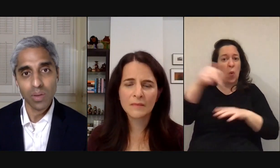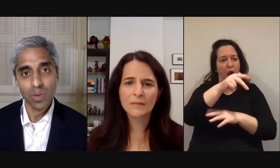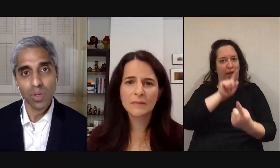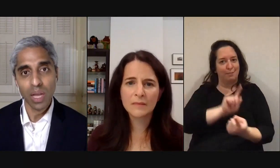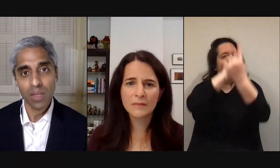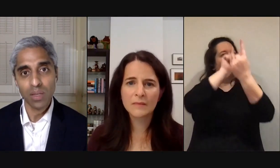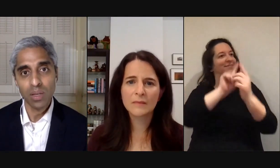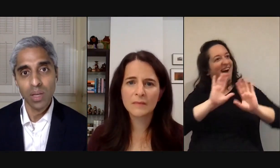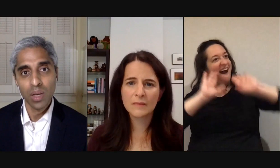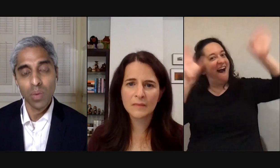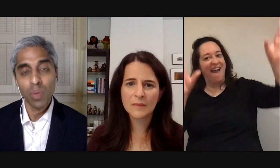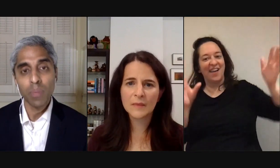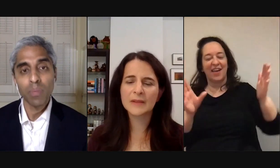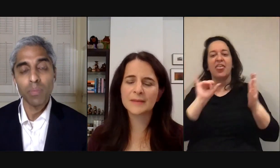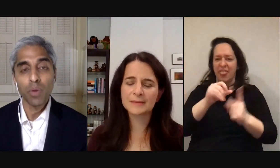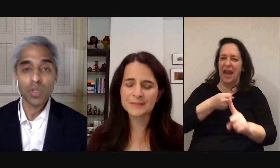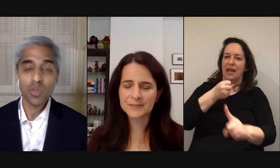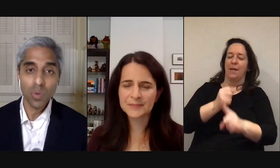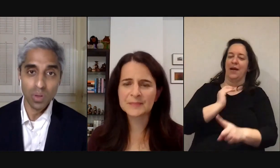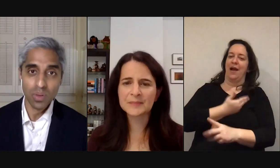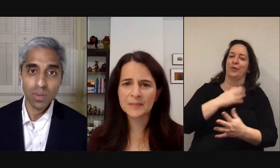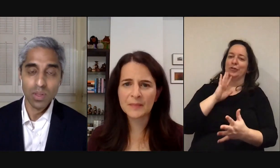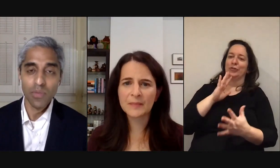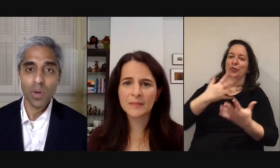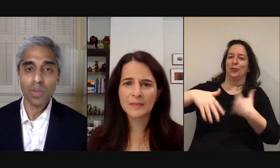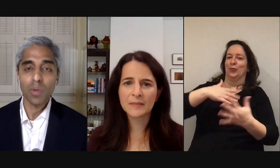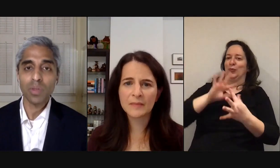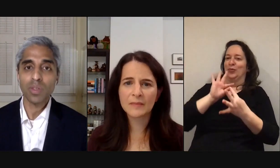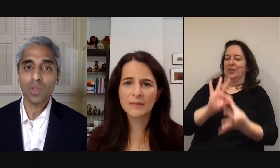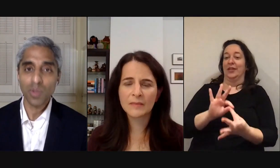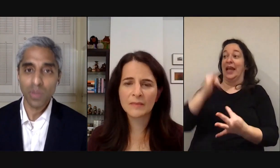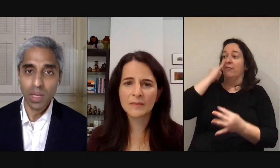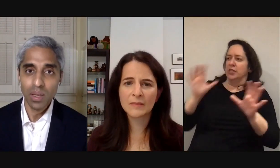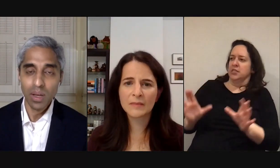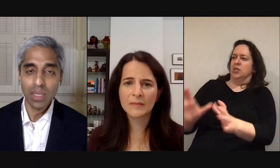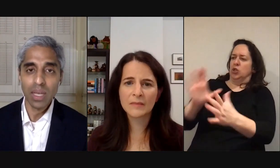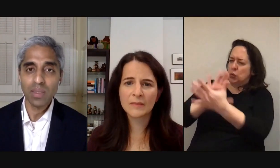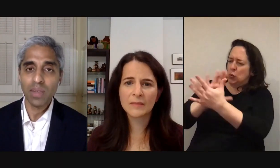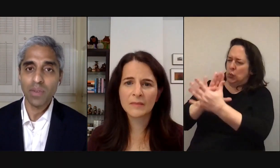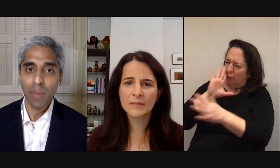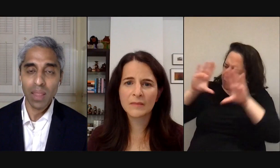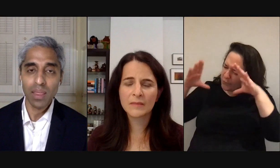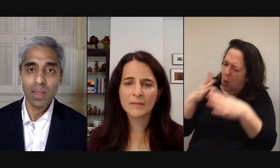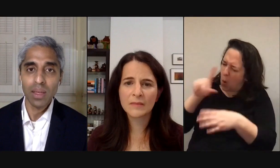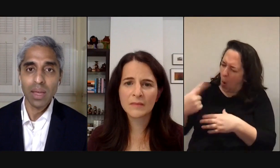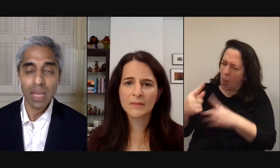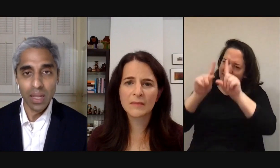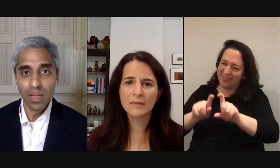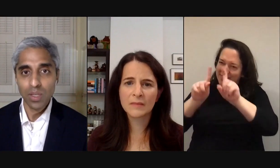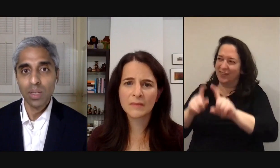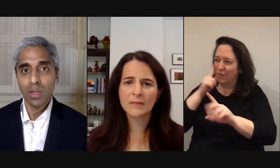impacts our social connection when we push schools to focus almost exclusively on testing for math